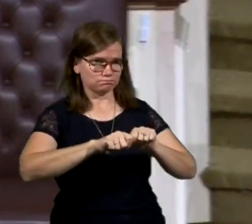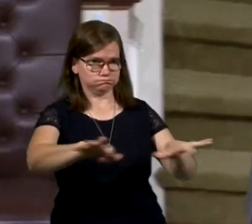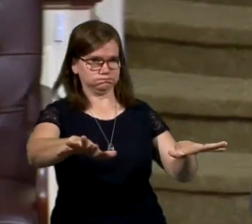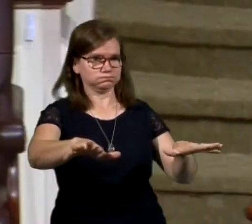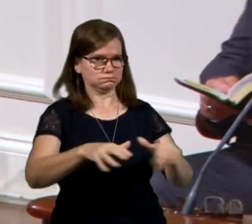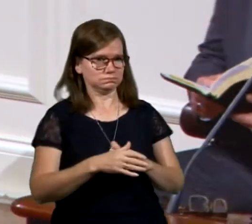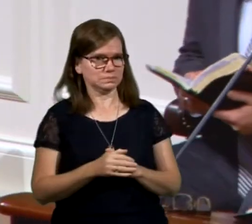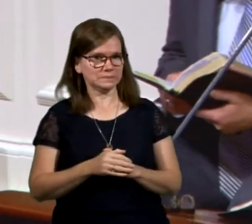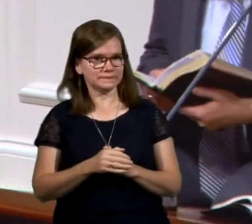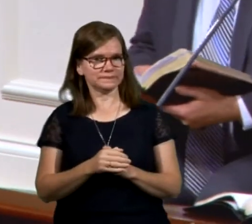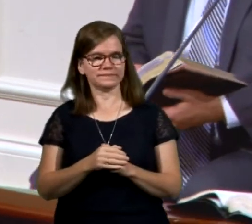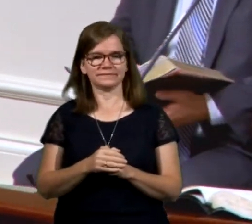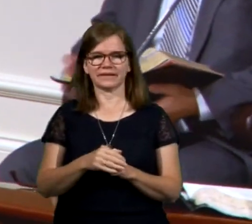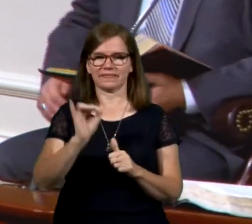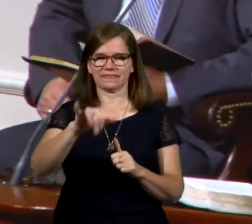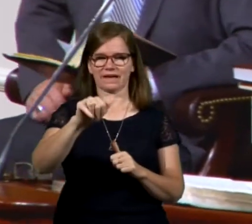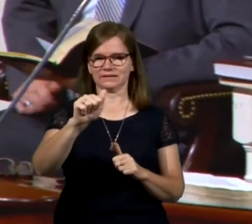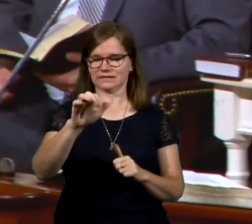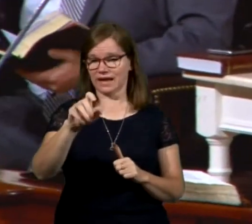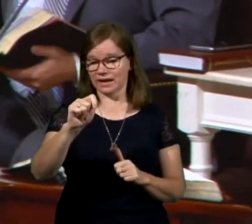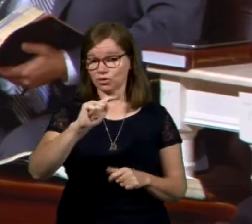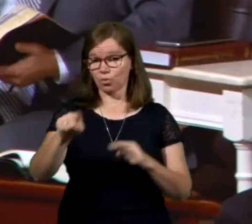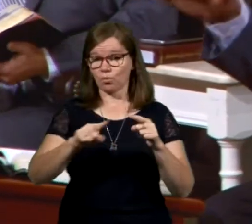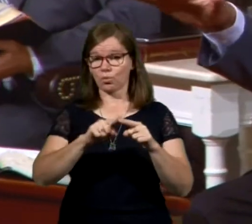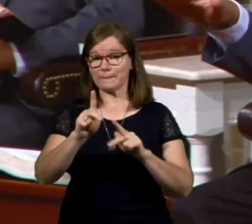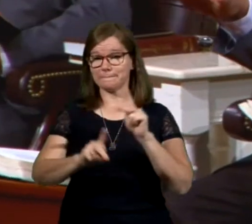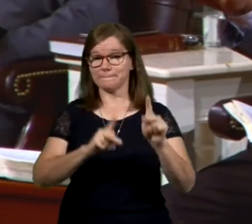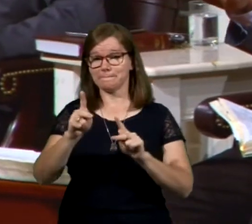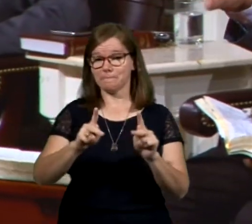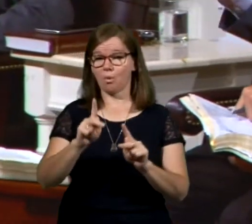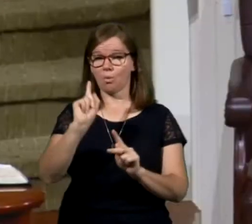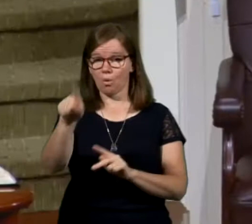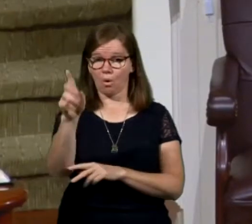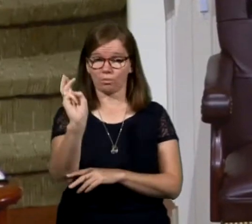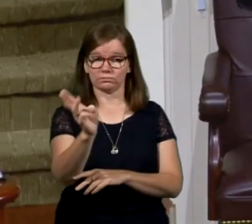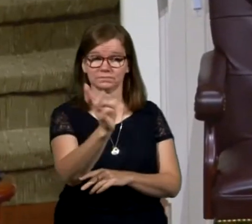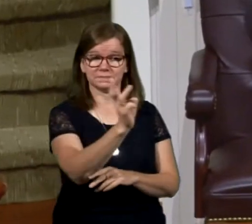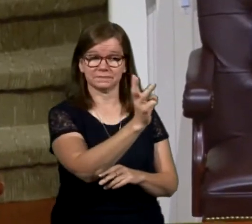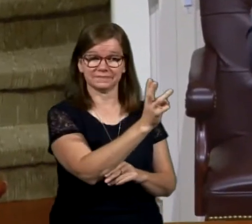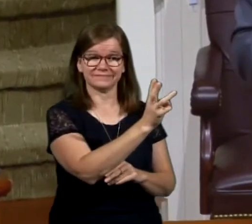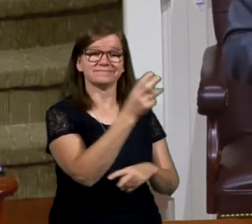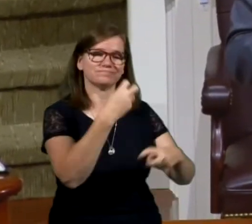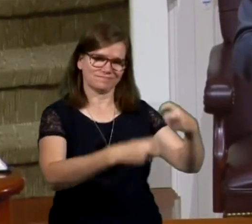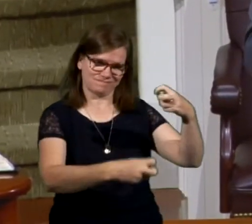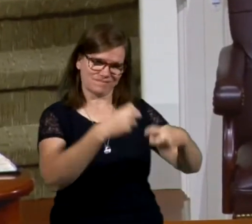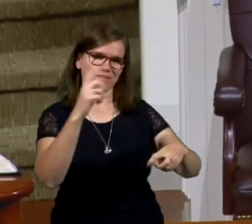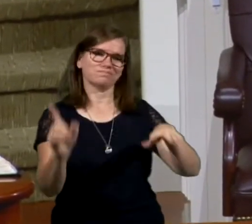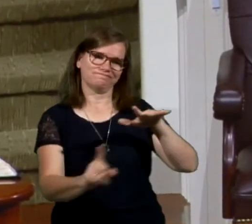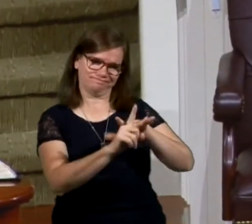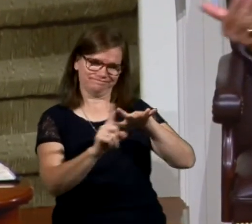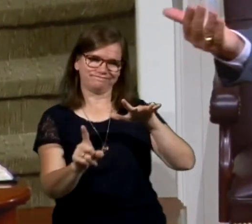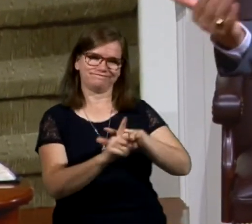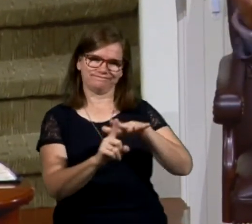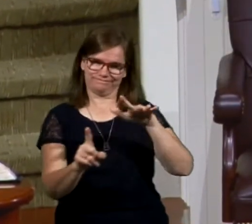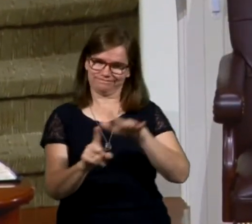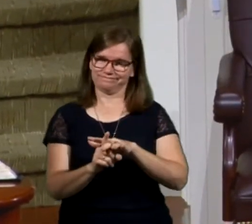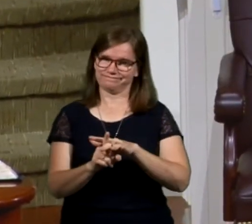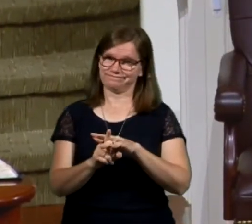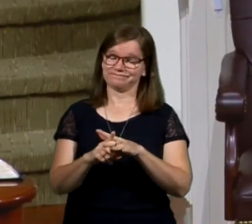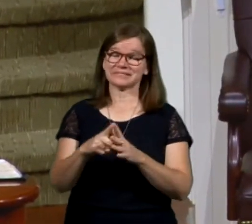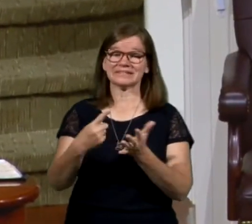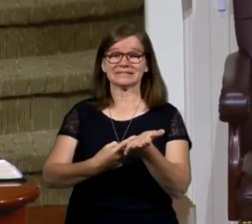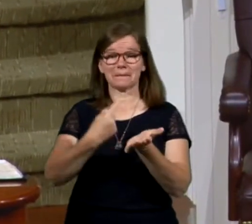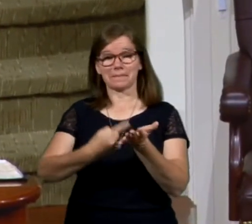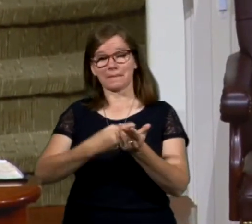of the book of Acts. And when people go out to win people to Christ, problems come in. Sometimes they're a form of people,